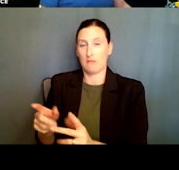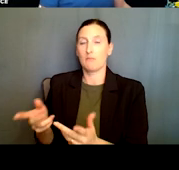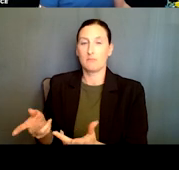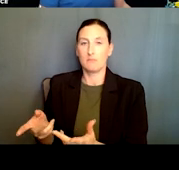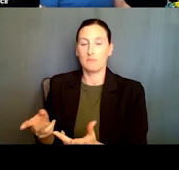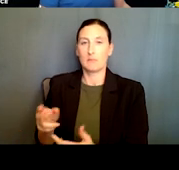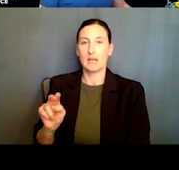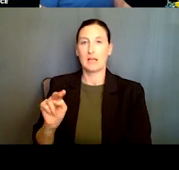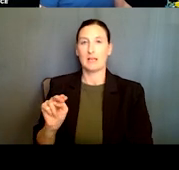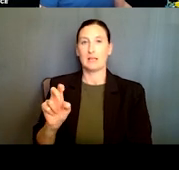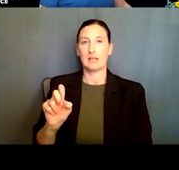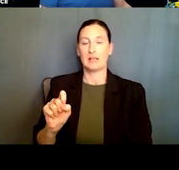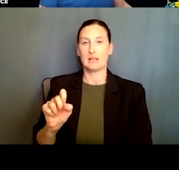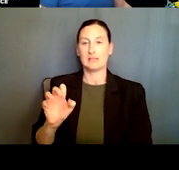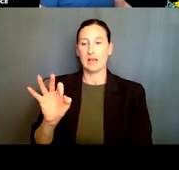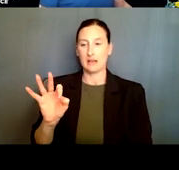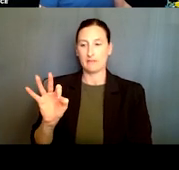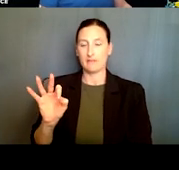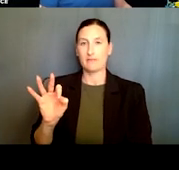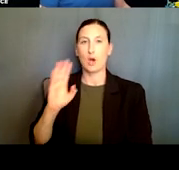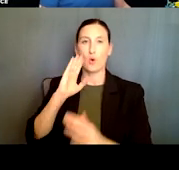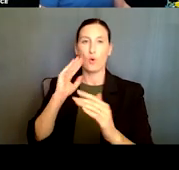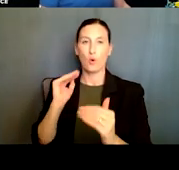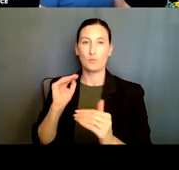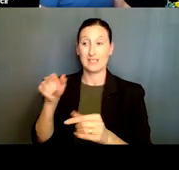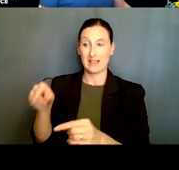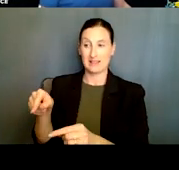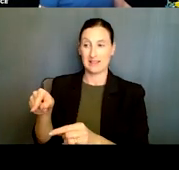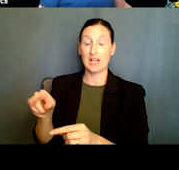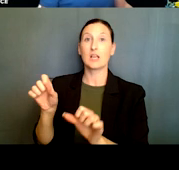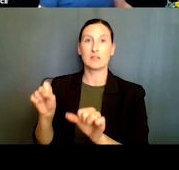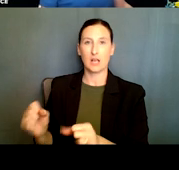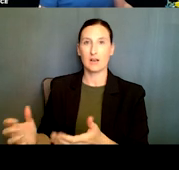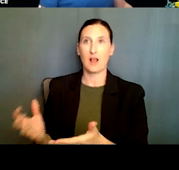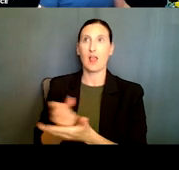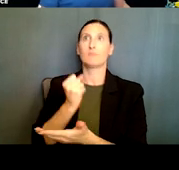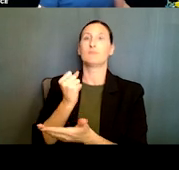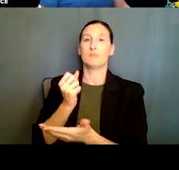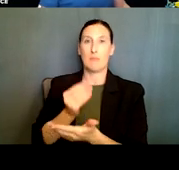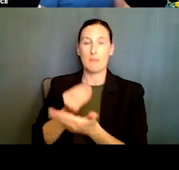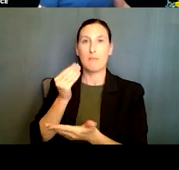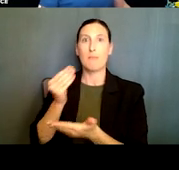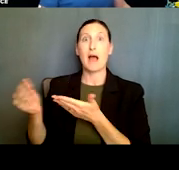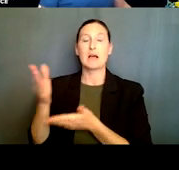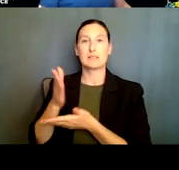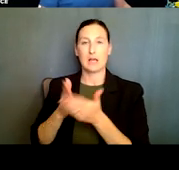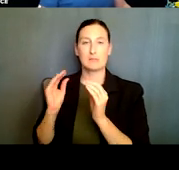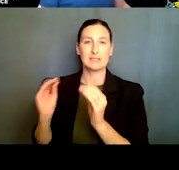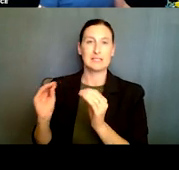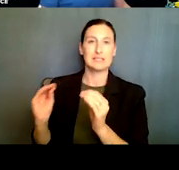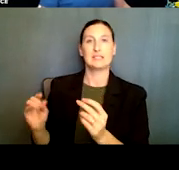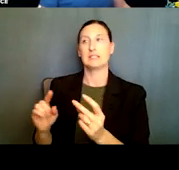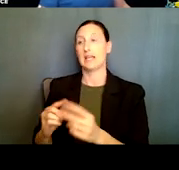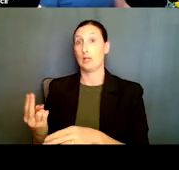NSF, uh, uh, hopes that these people will be able to, uh, maybe buy out some teaching and use the